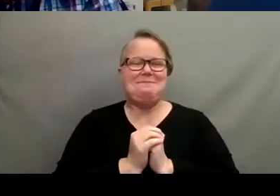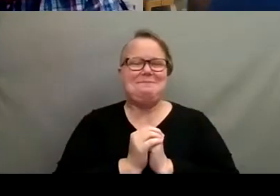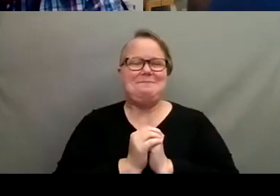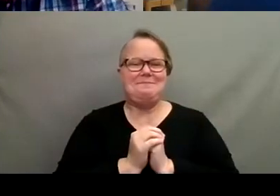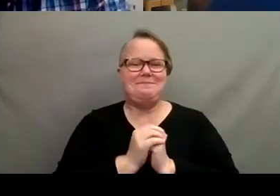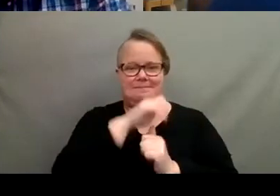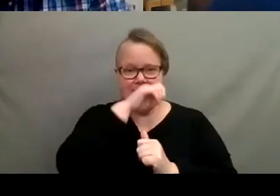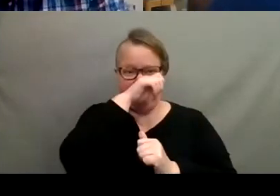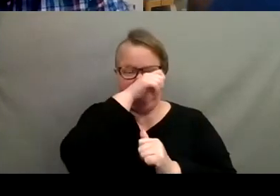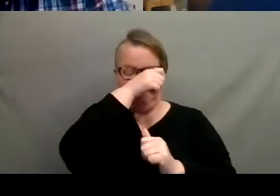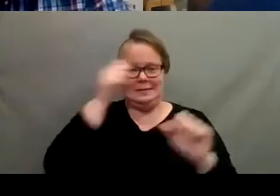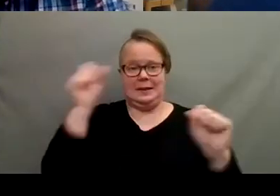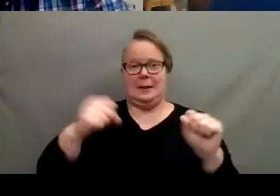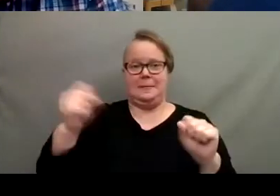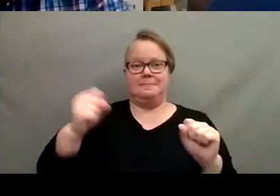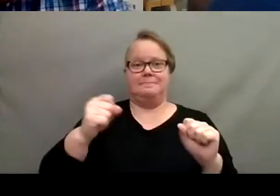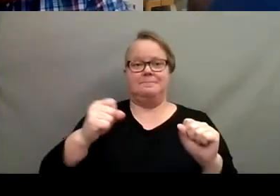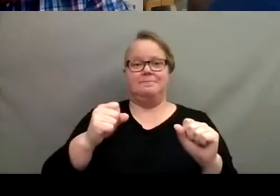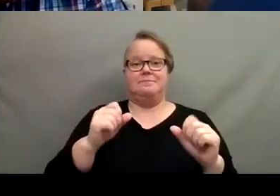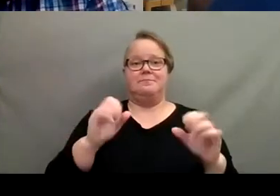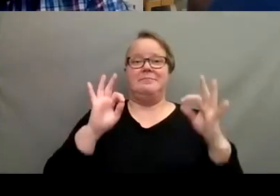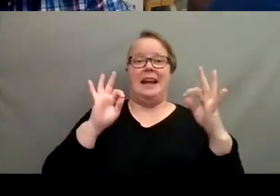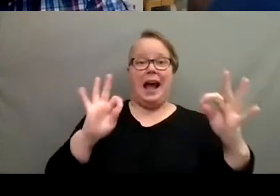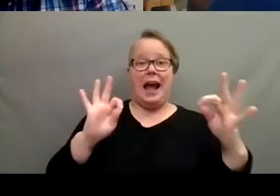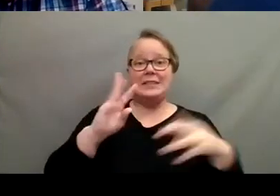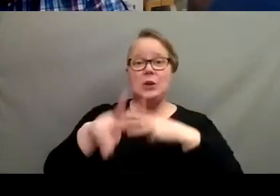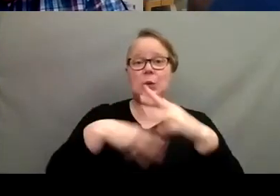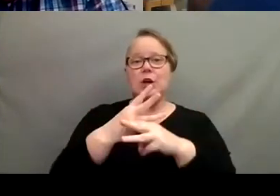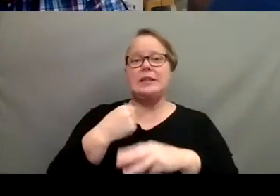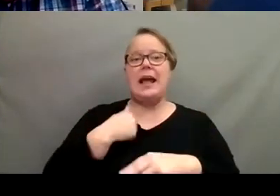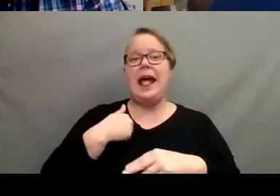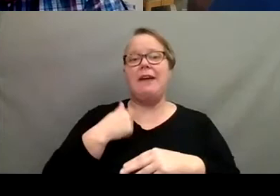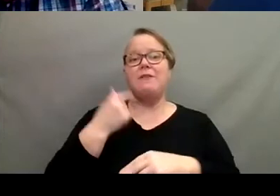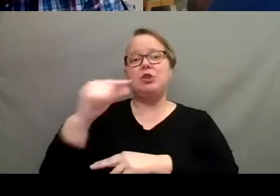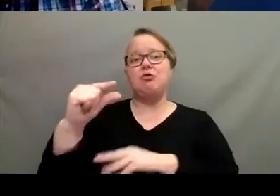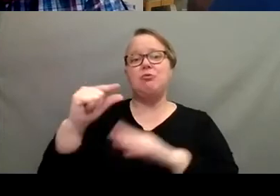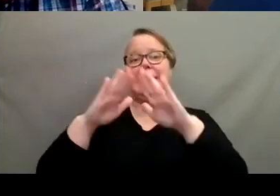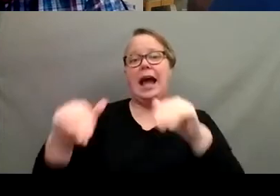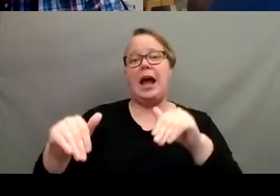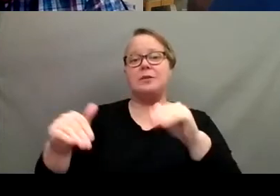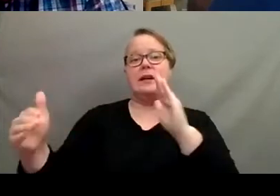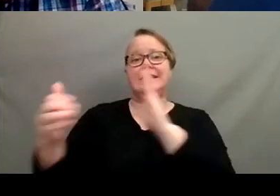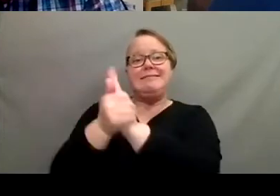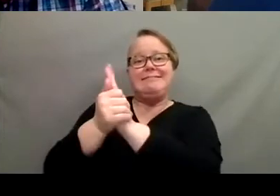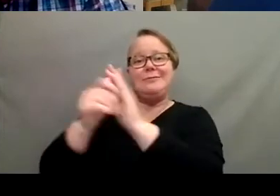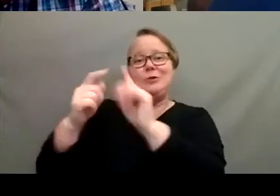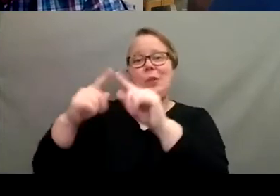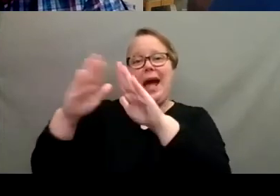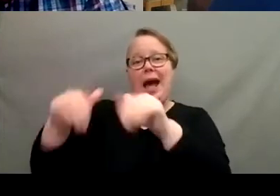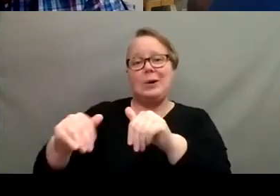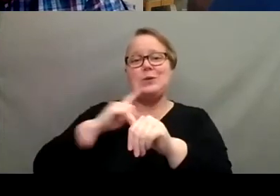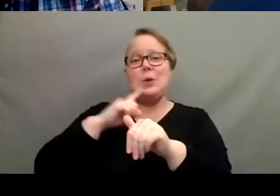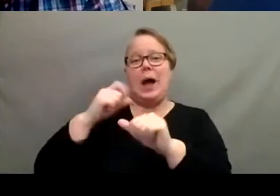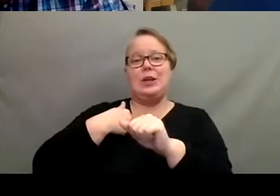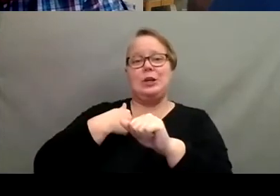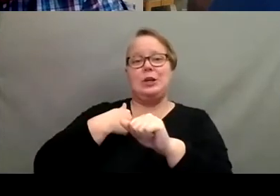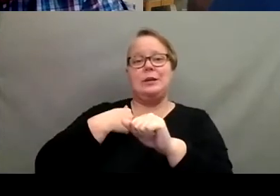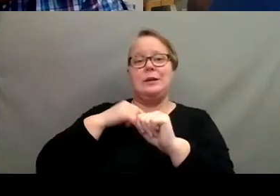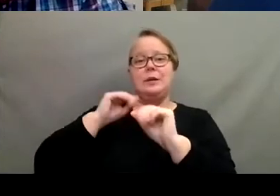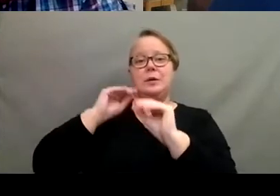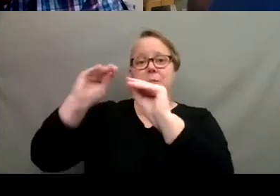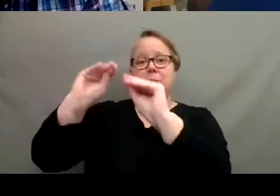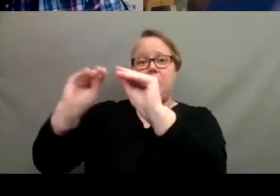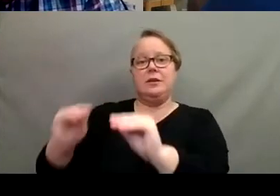Yeah. In an ideal world, I would have a, uh, a nice greenhouse attached to the back of my house where I could just kind of put all these and